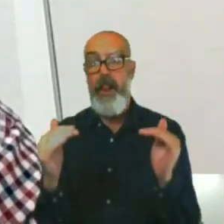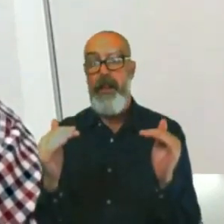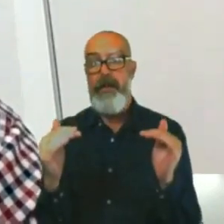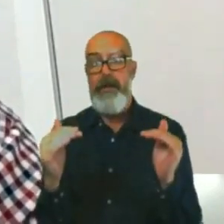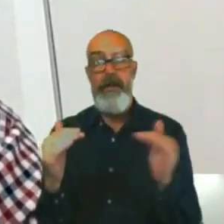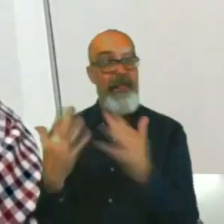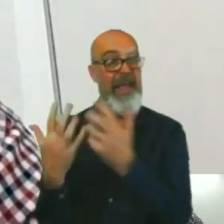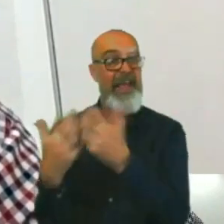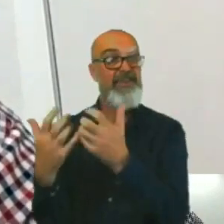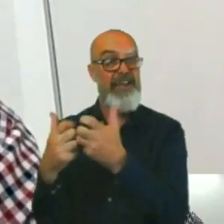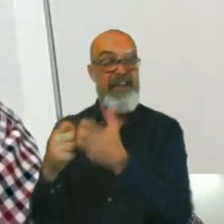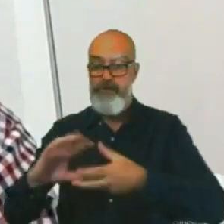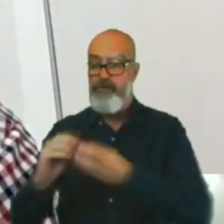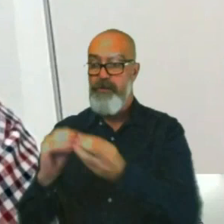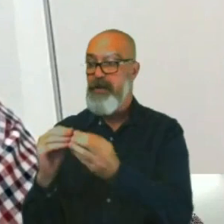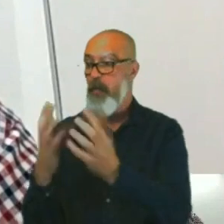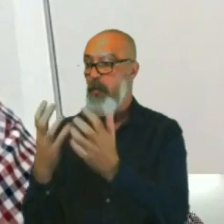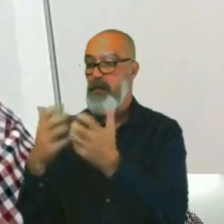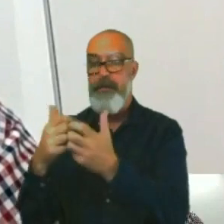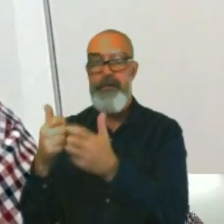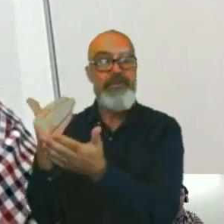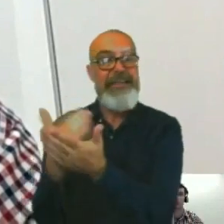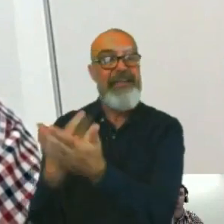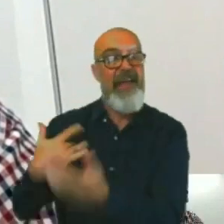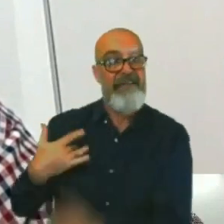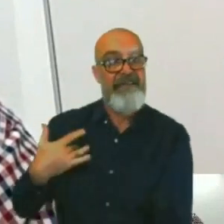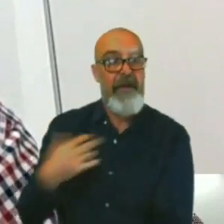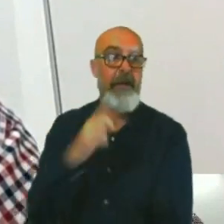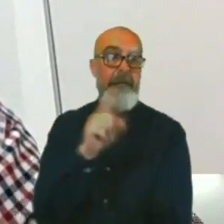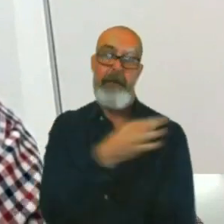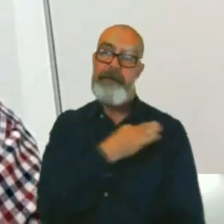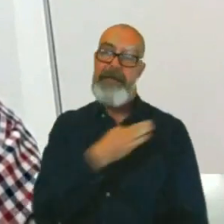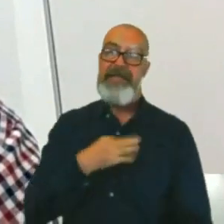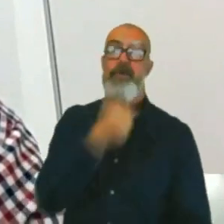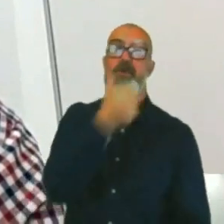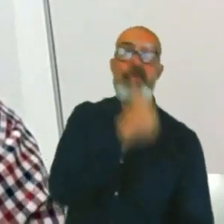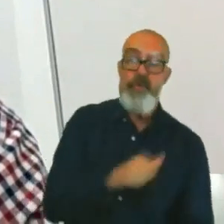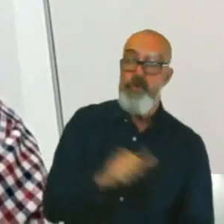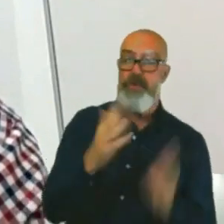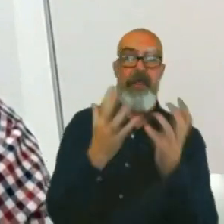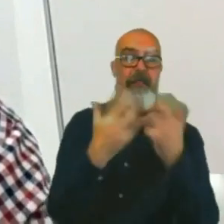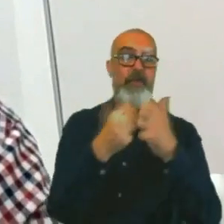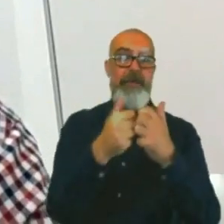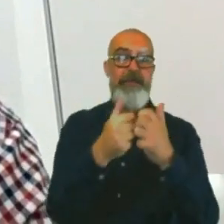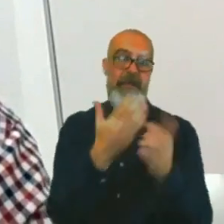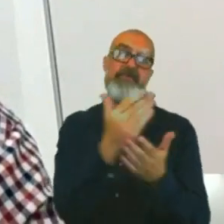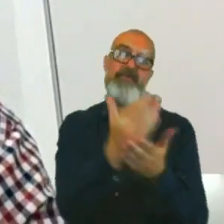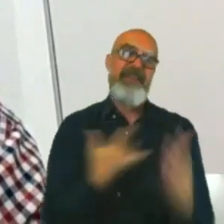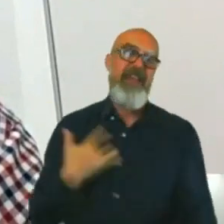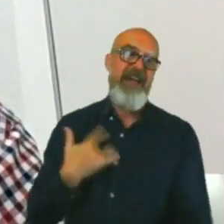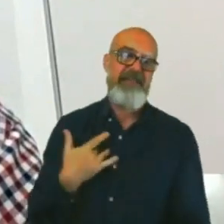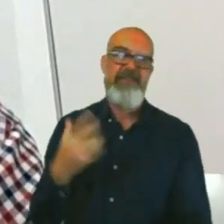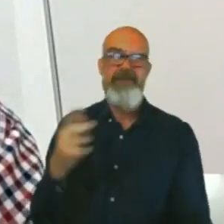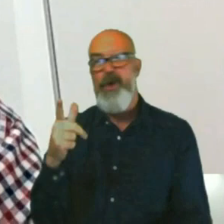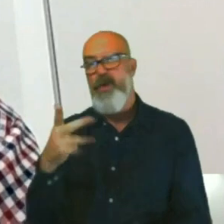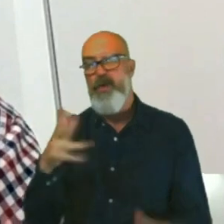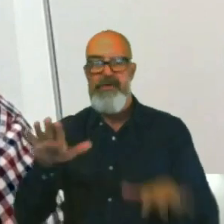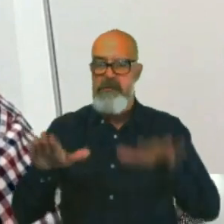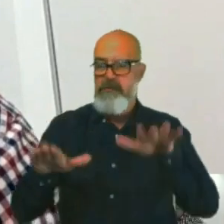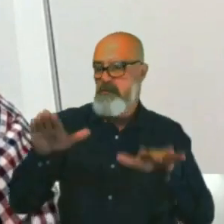design the equipment that helps save their lives and the medics use the equipment and actually do the life saving. So, it's a